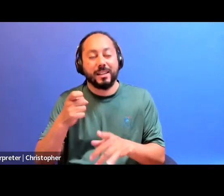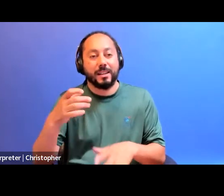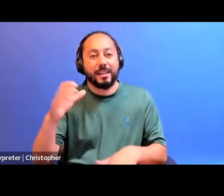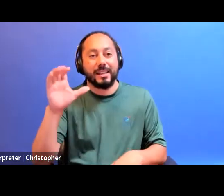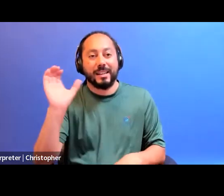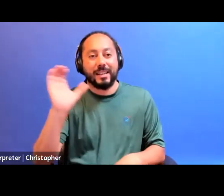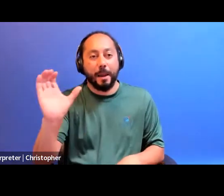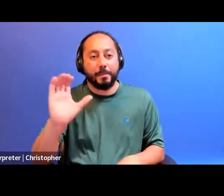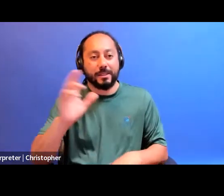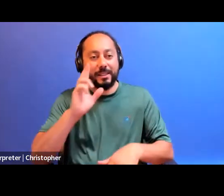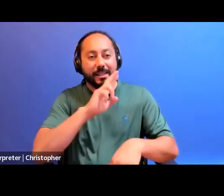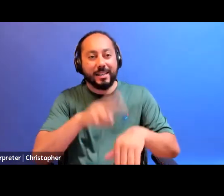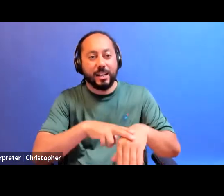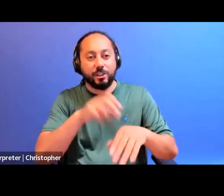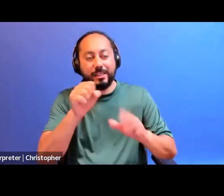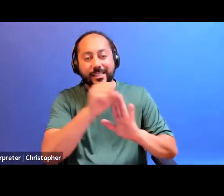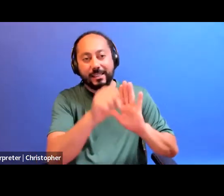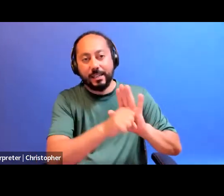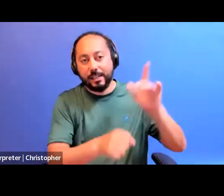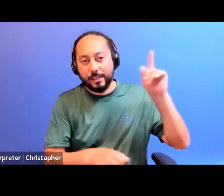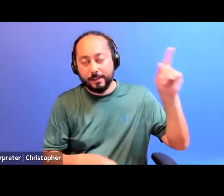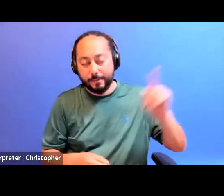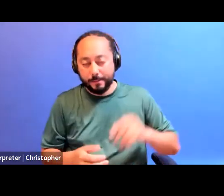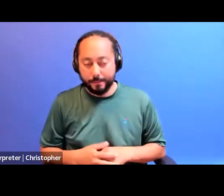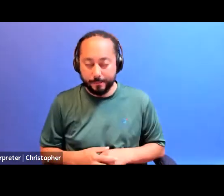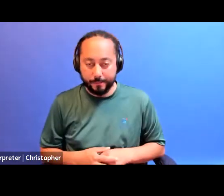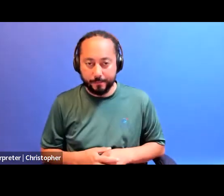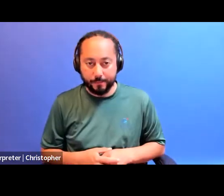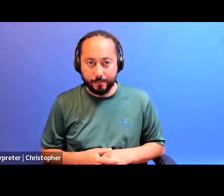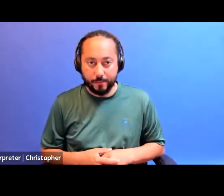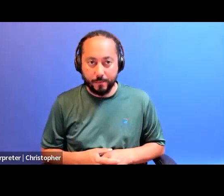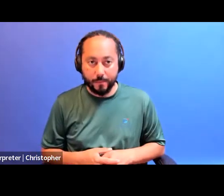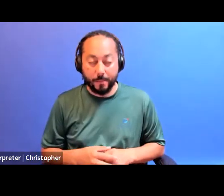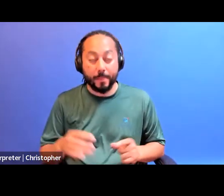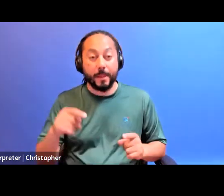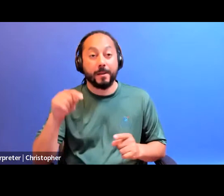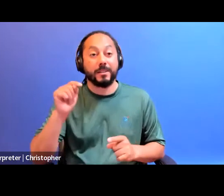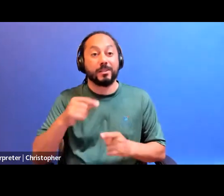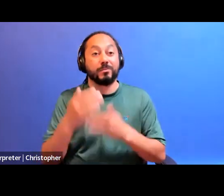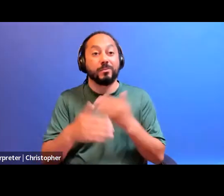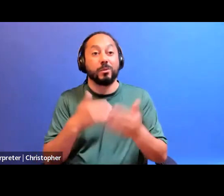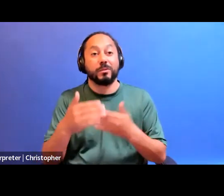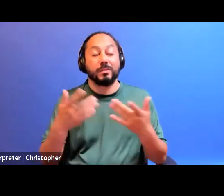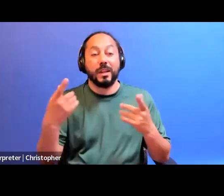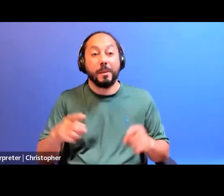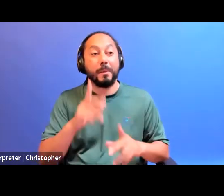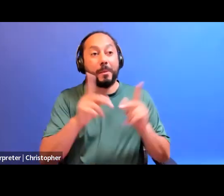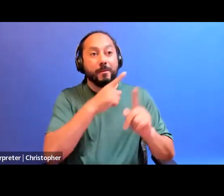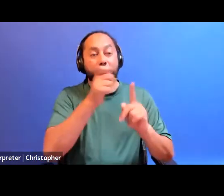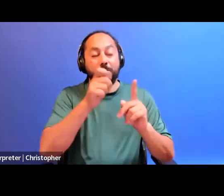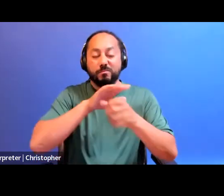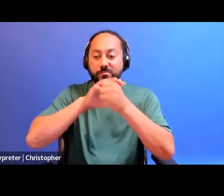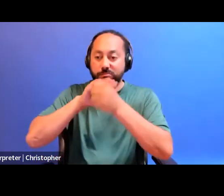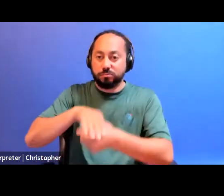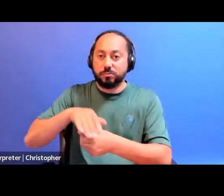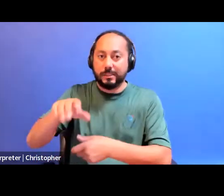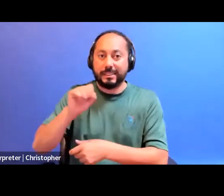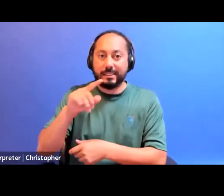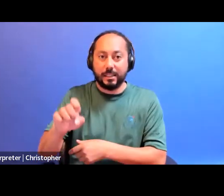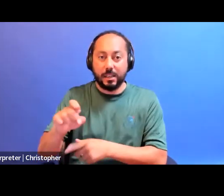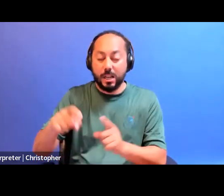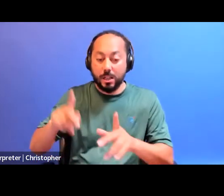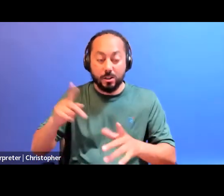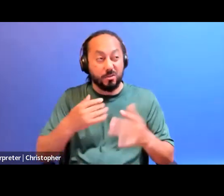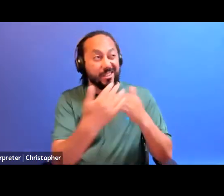The heart of this revolutionary process is that people demonized by the state turned to each other in community to